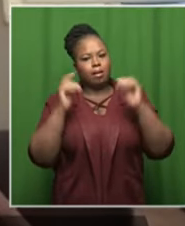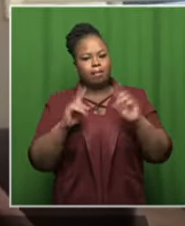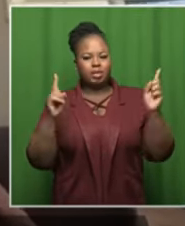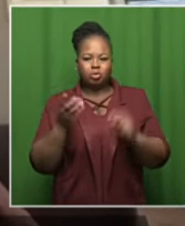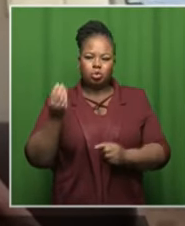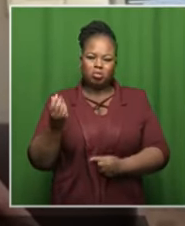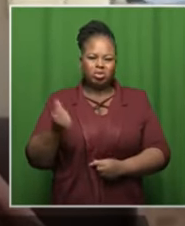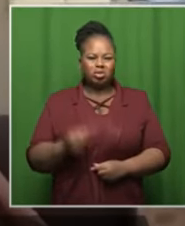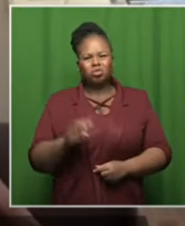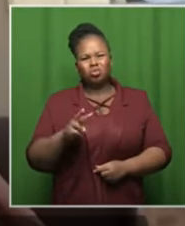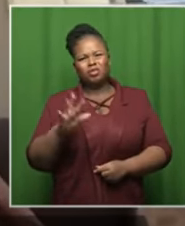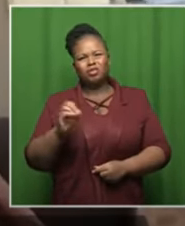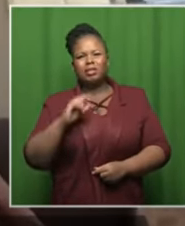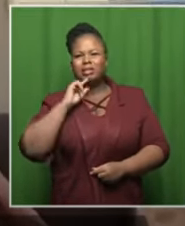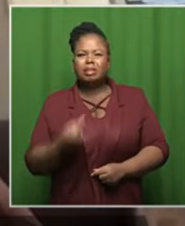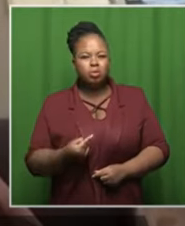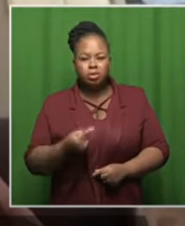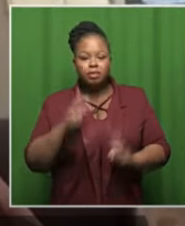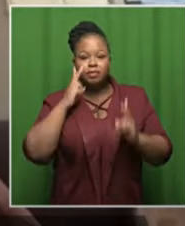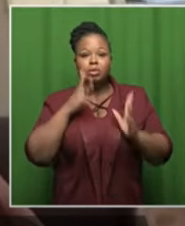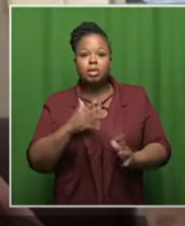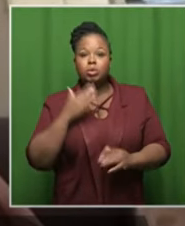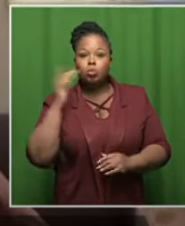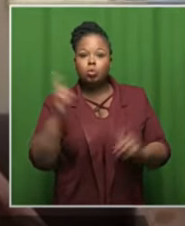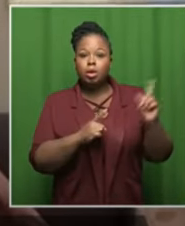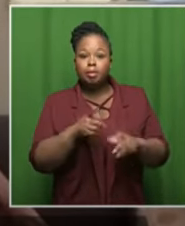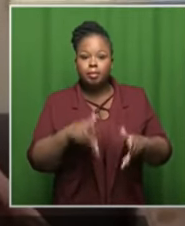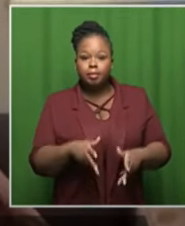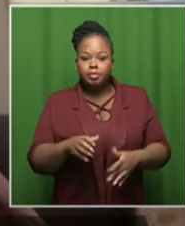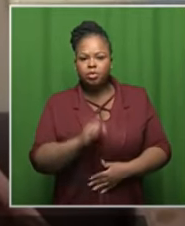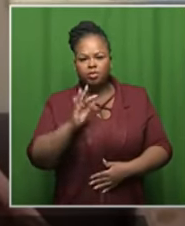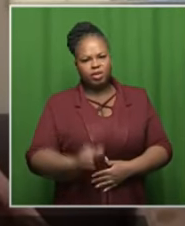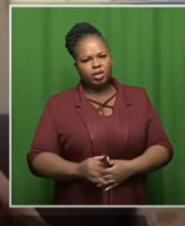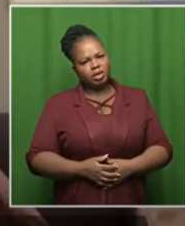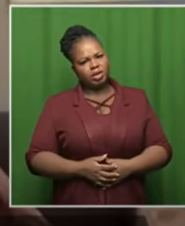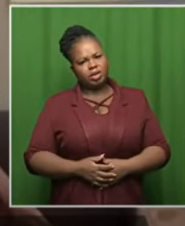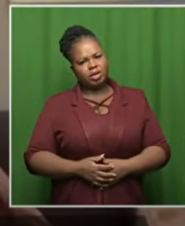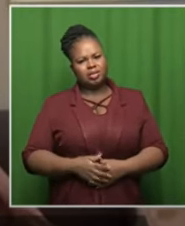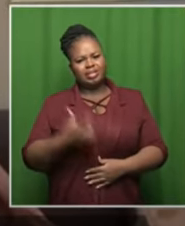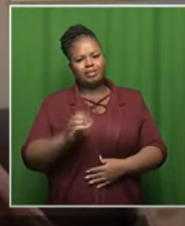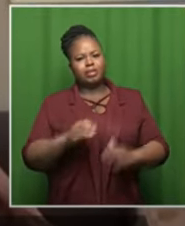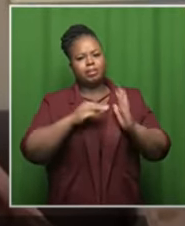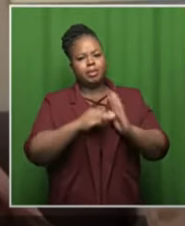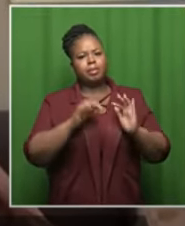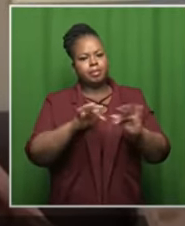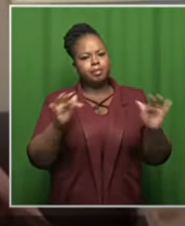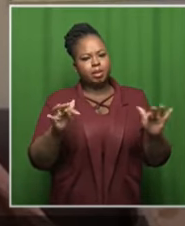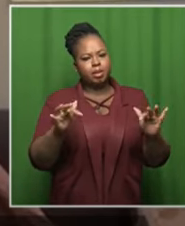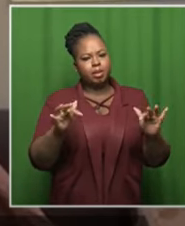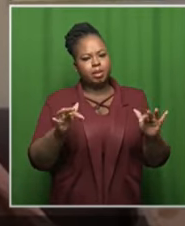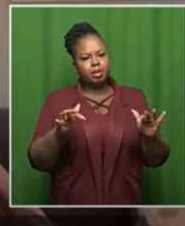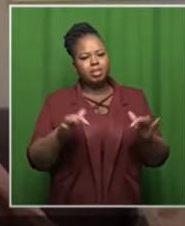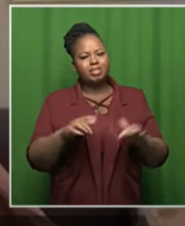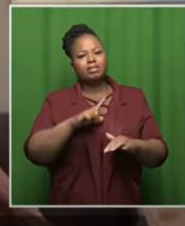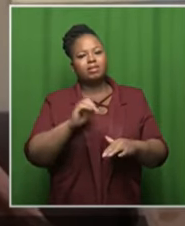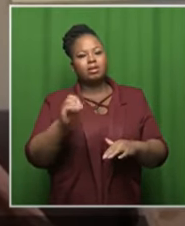is this to have 250 000 visitors to your country to have 70 million people around over